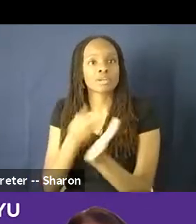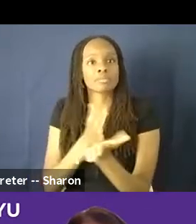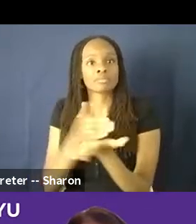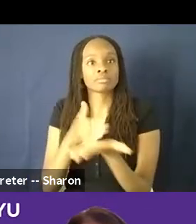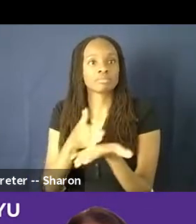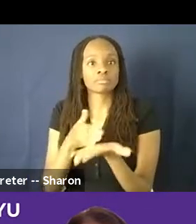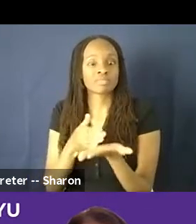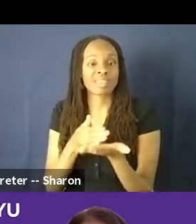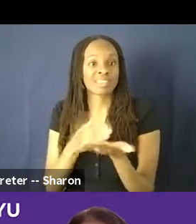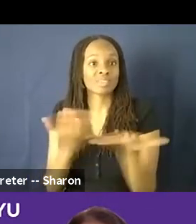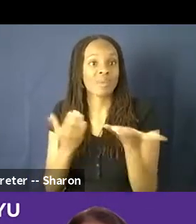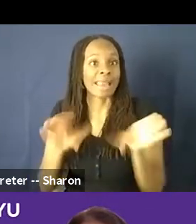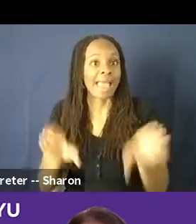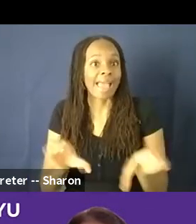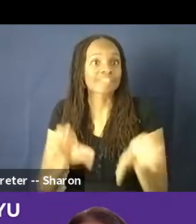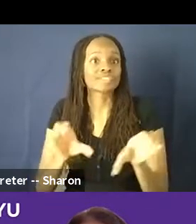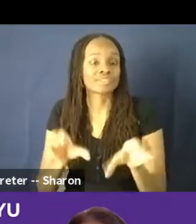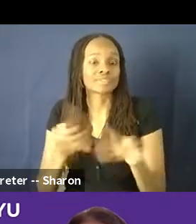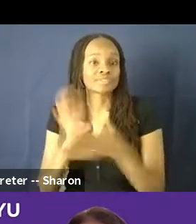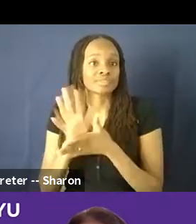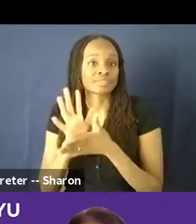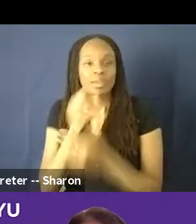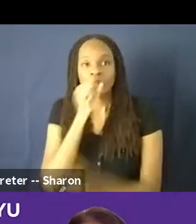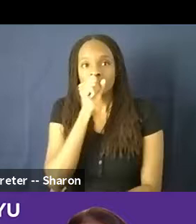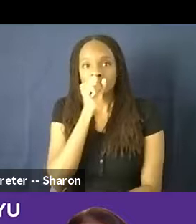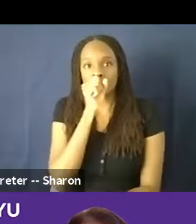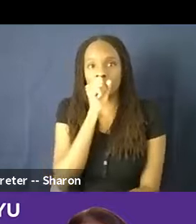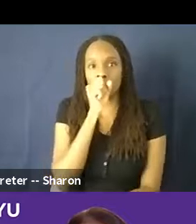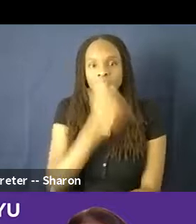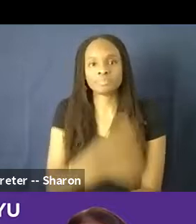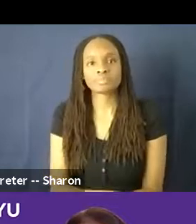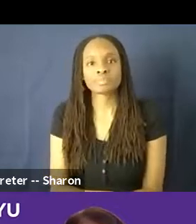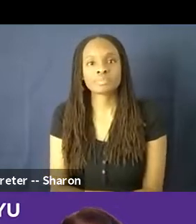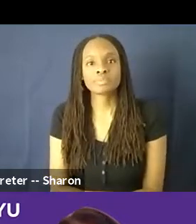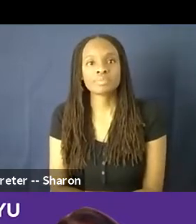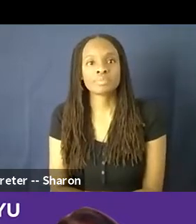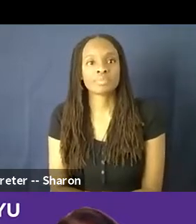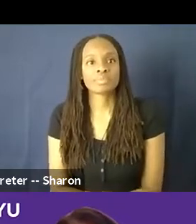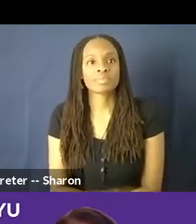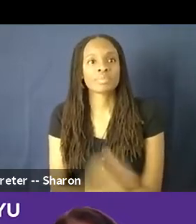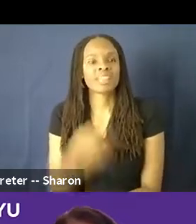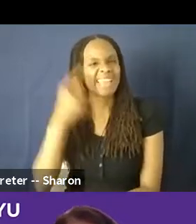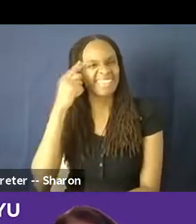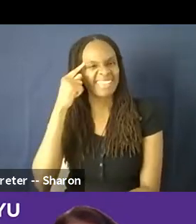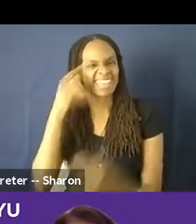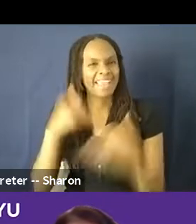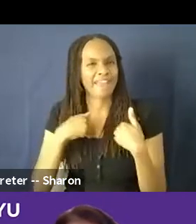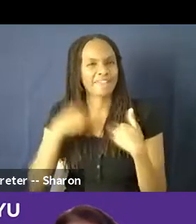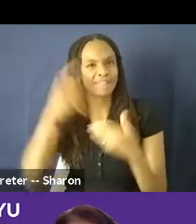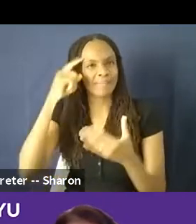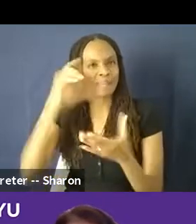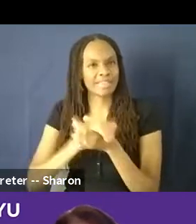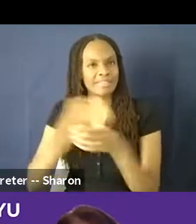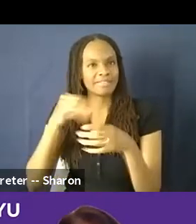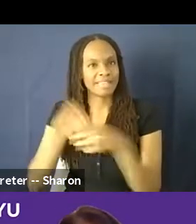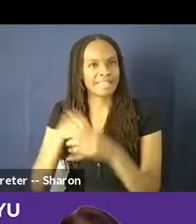action films. Or, and inherently, I think there's a belief in the industry